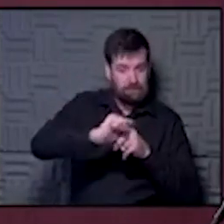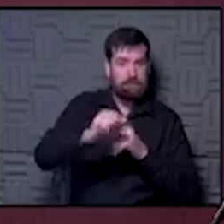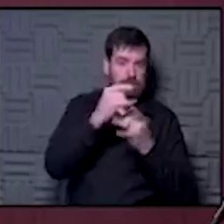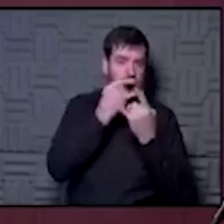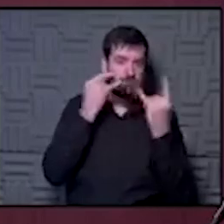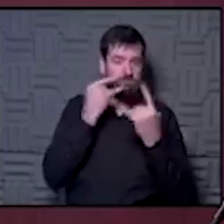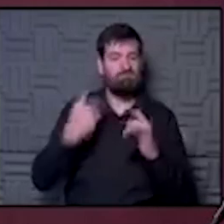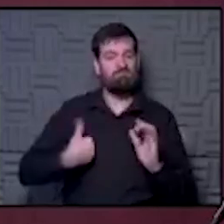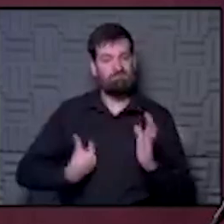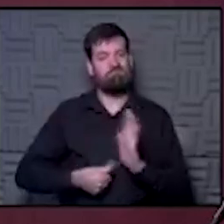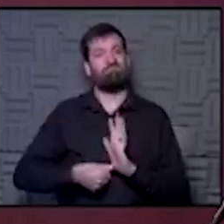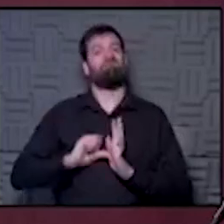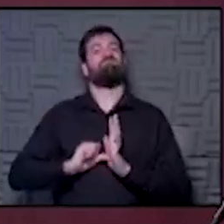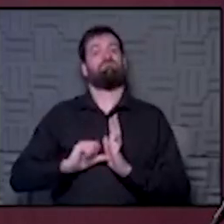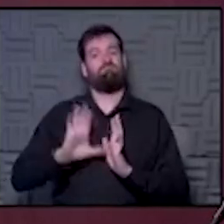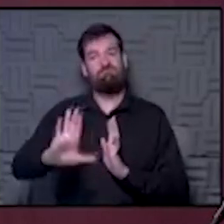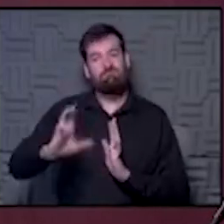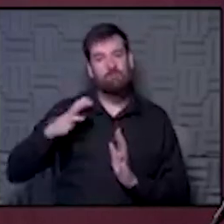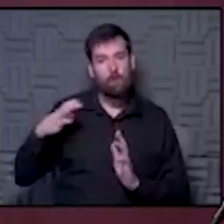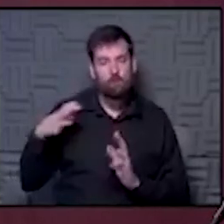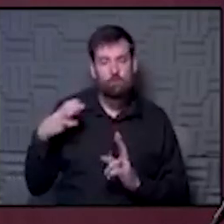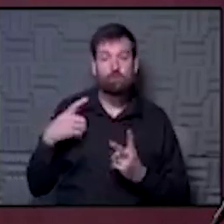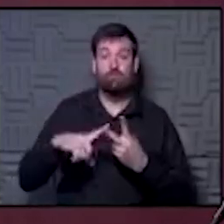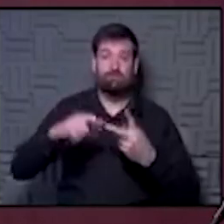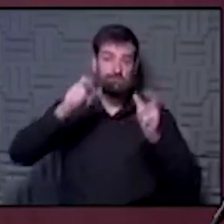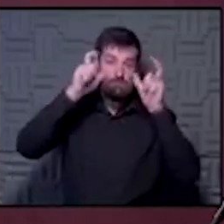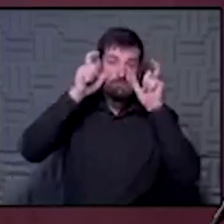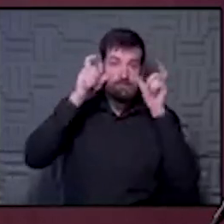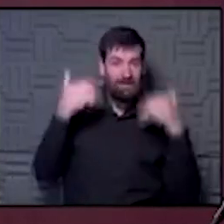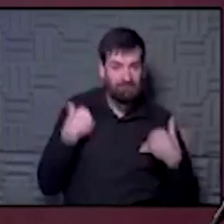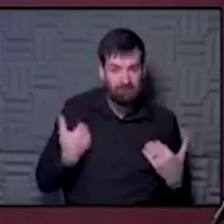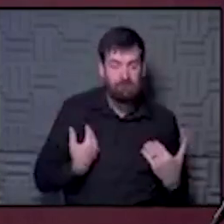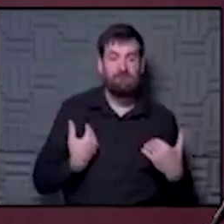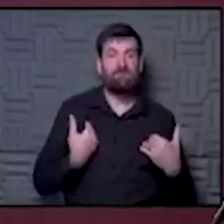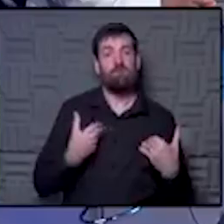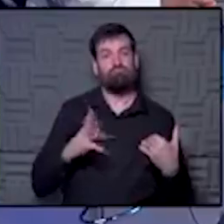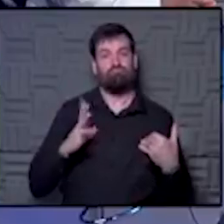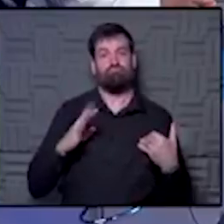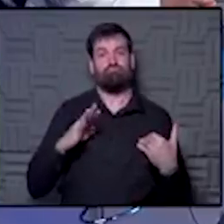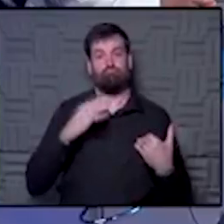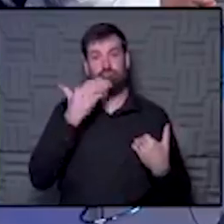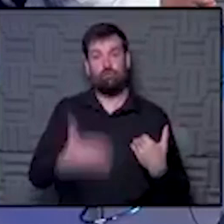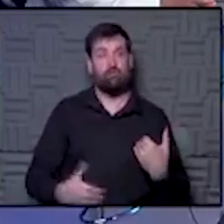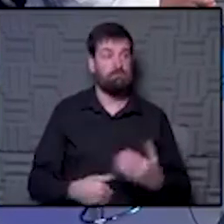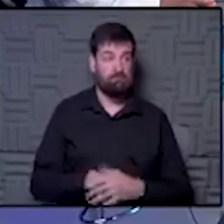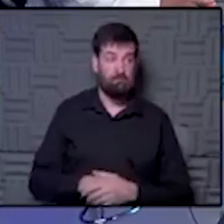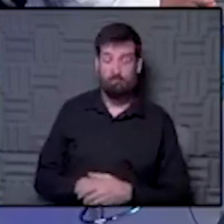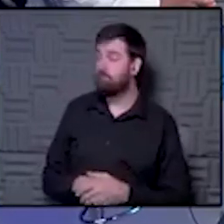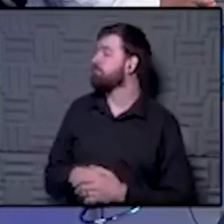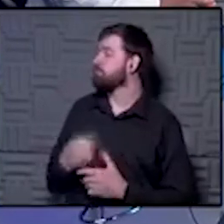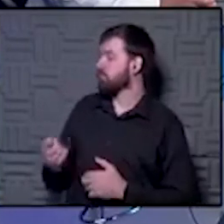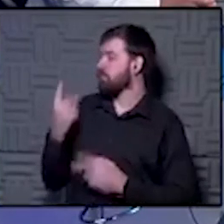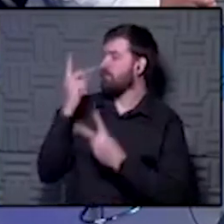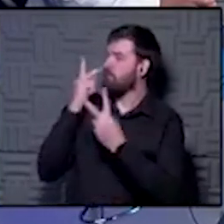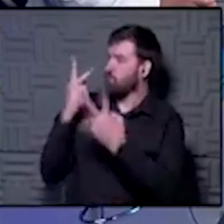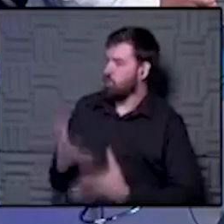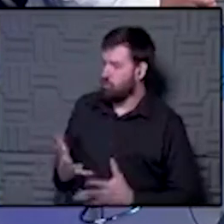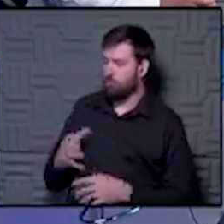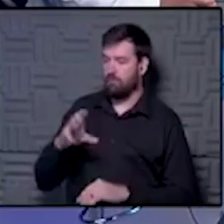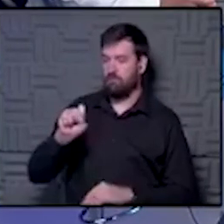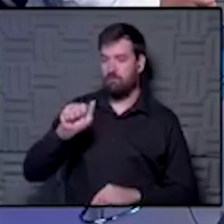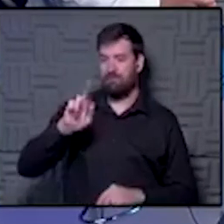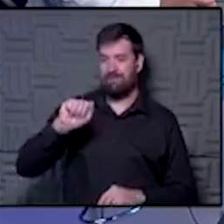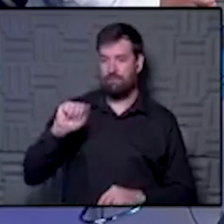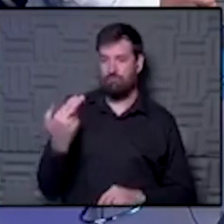was really impressed with them, their coaching staff all having eye protection on. So that was good. All keep up the good work. One of our viewers too, Sarah, this